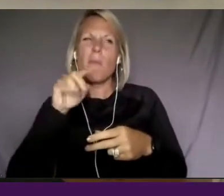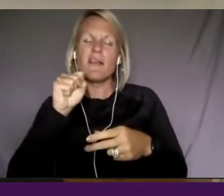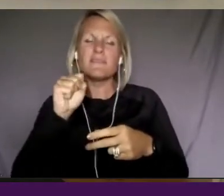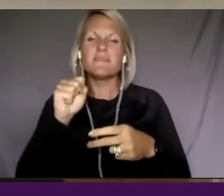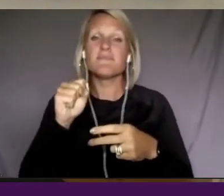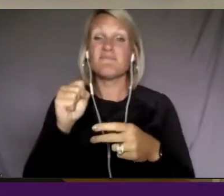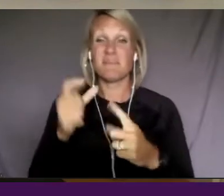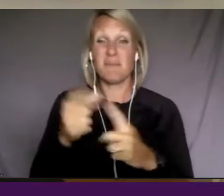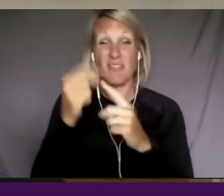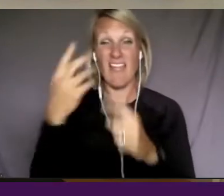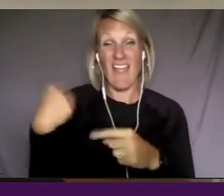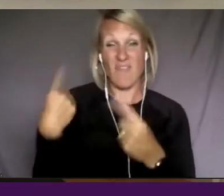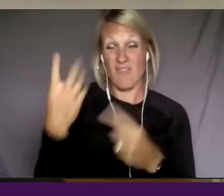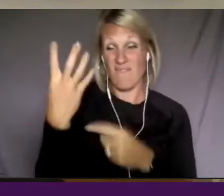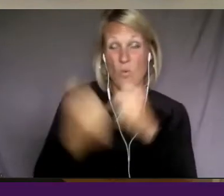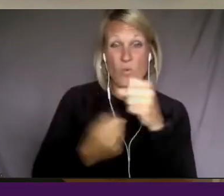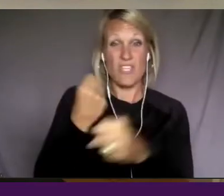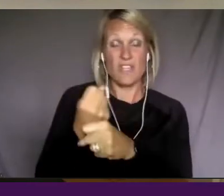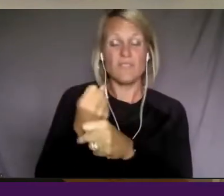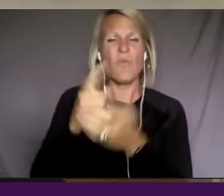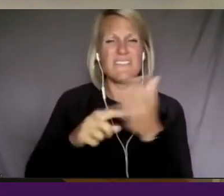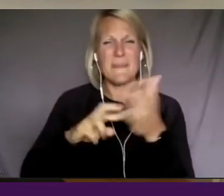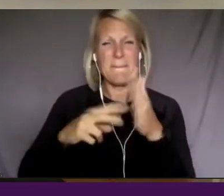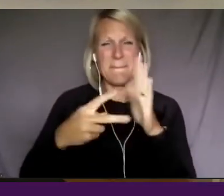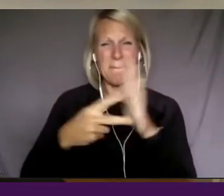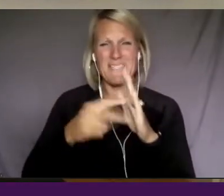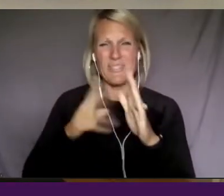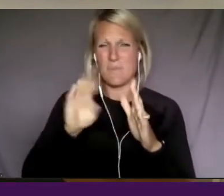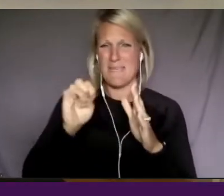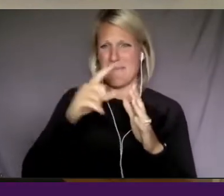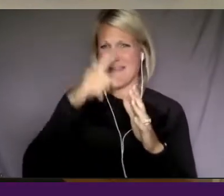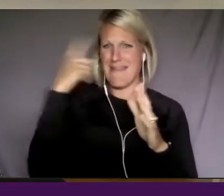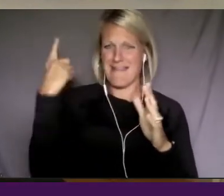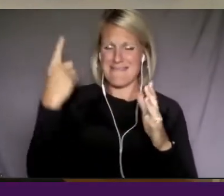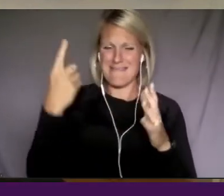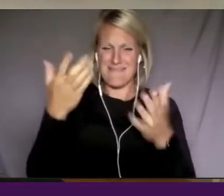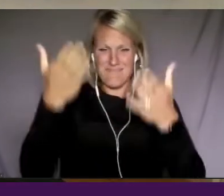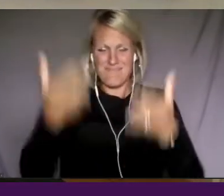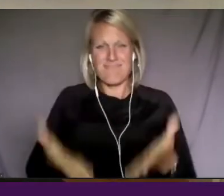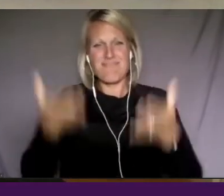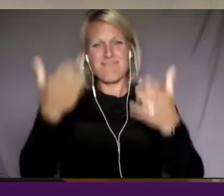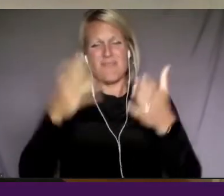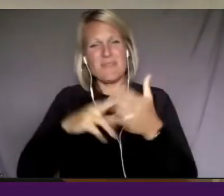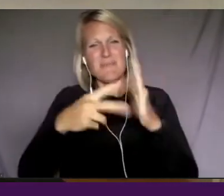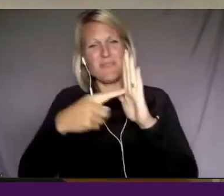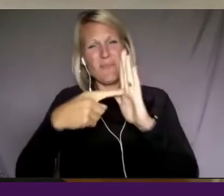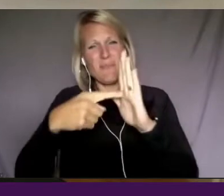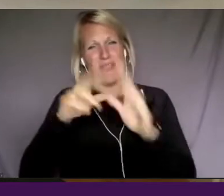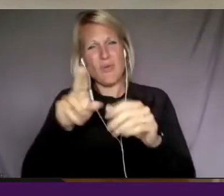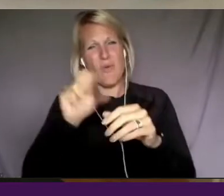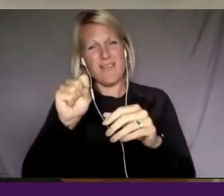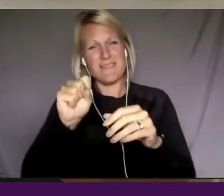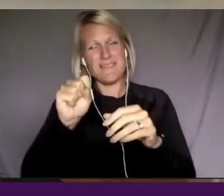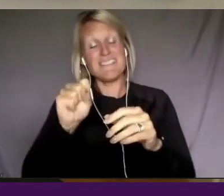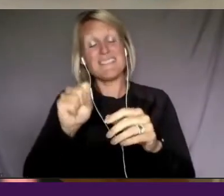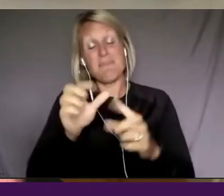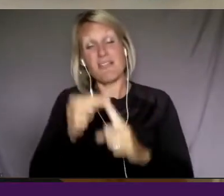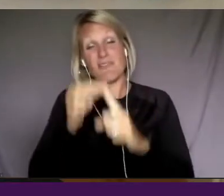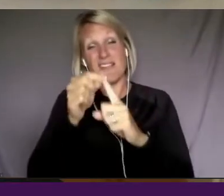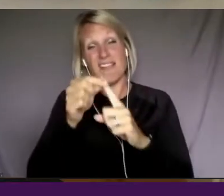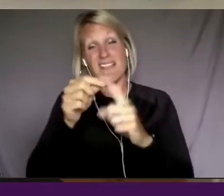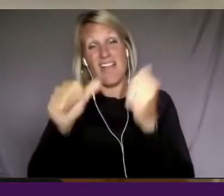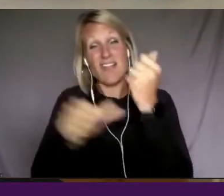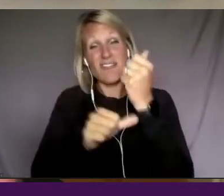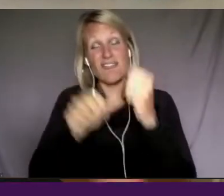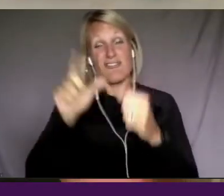of unpacking what it means to be Black and represent the United States under the last administration. And so people